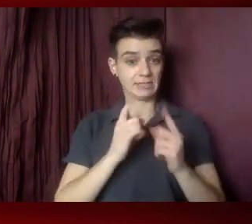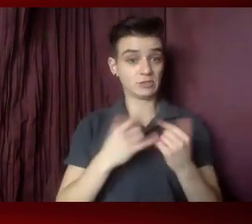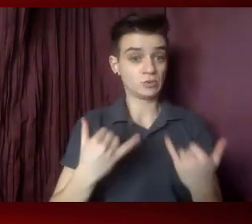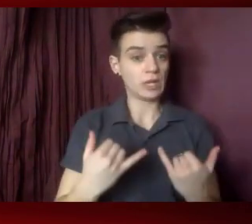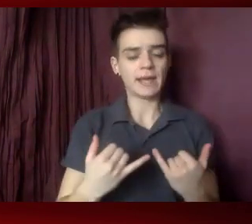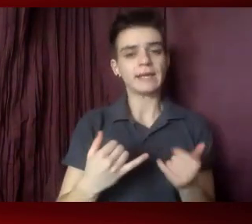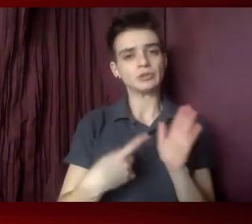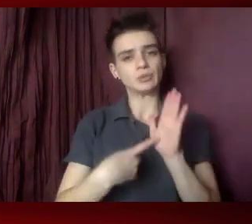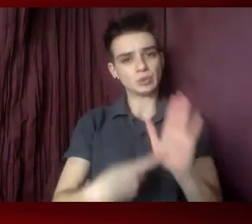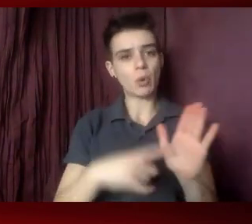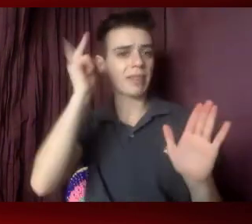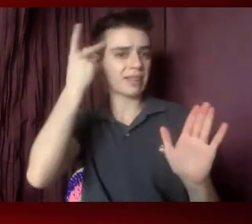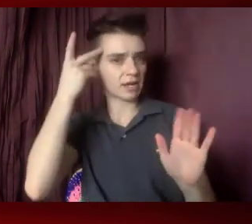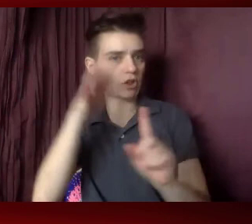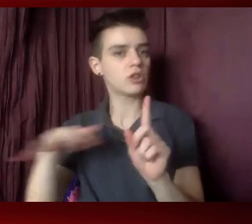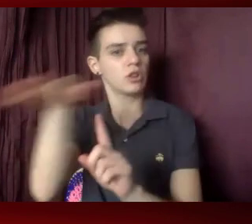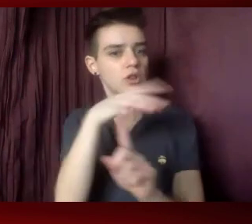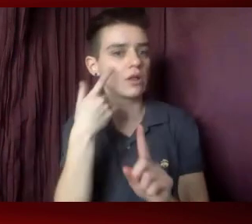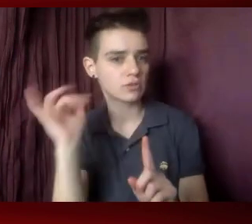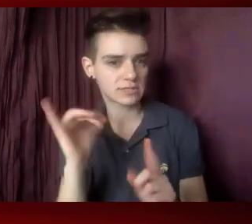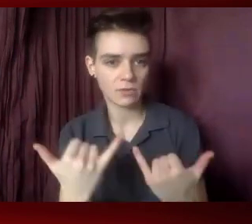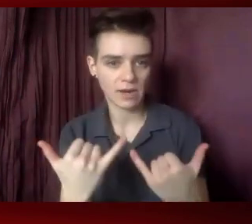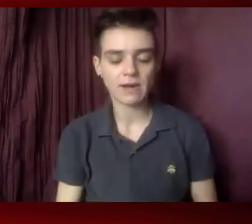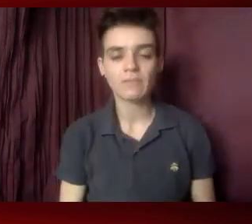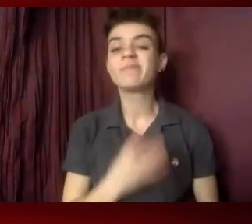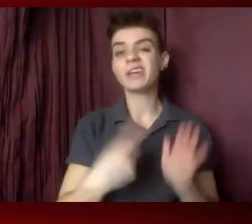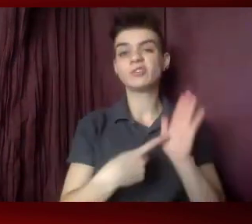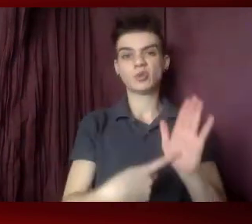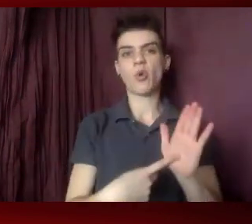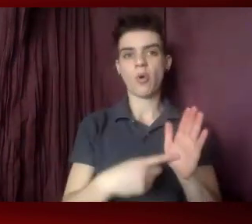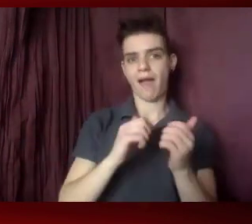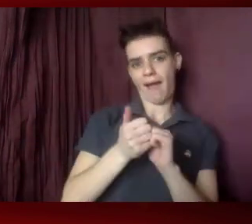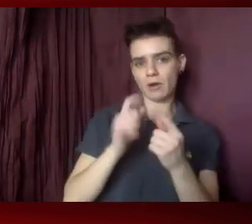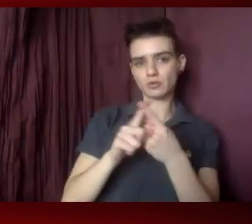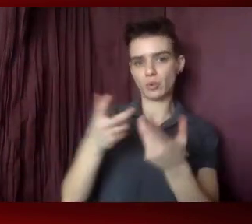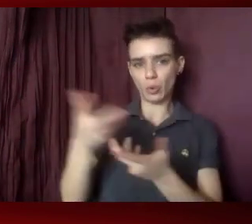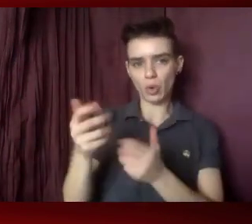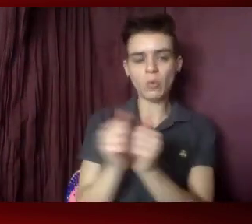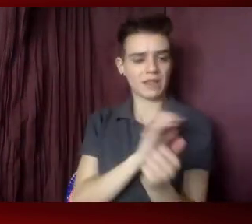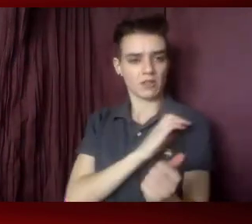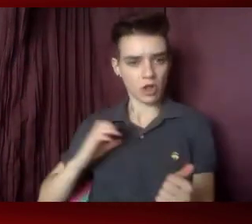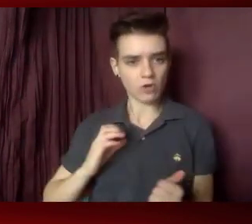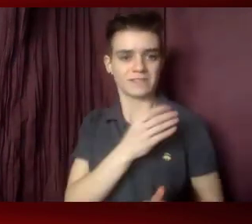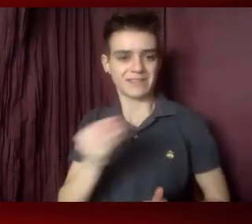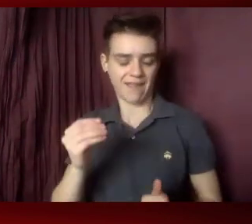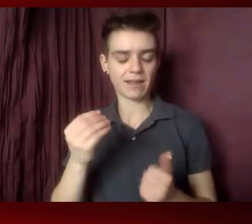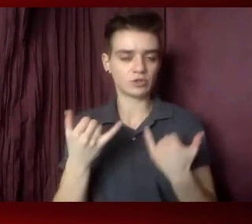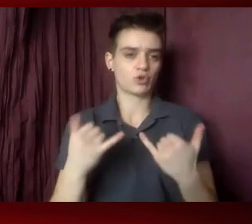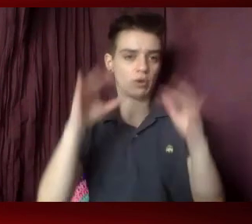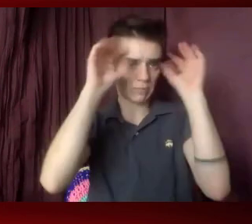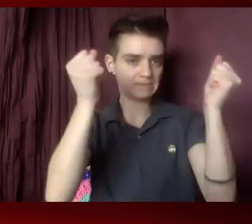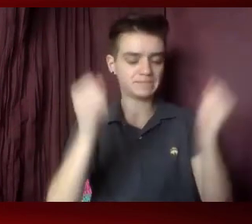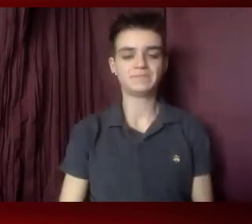and outline the path forward for working with the new administration and Congress, as well as what we need to do to educate them on our advocacy goals.